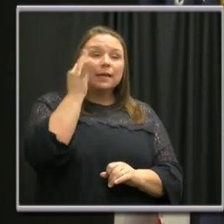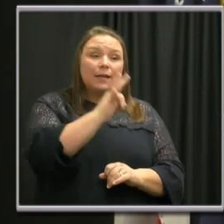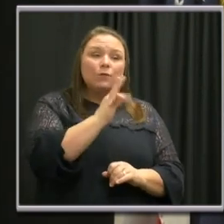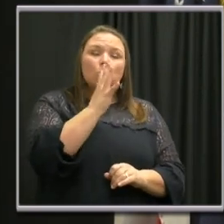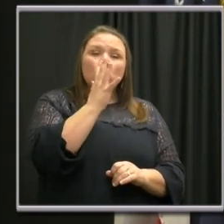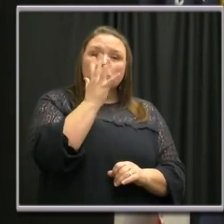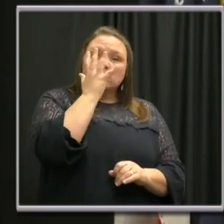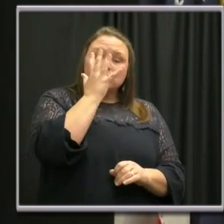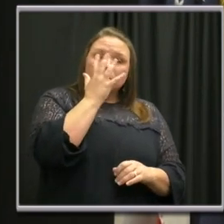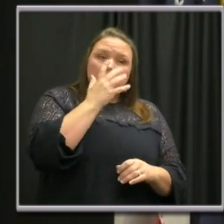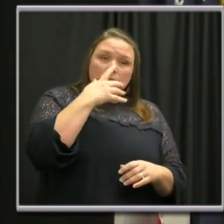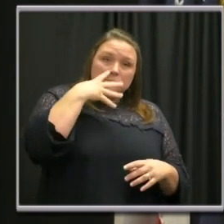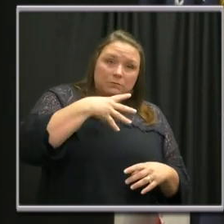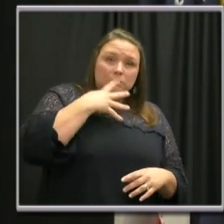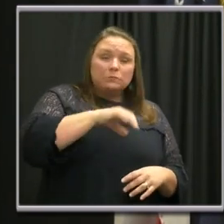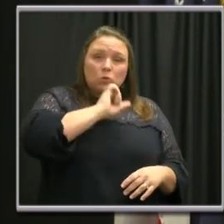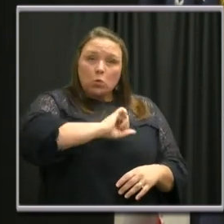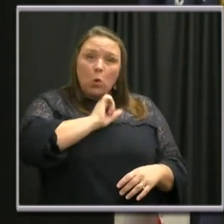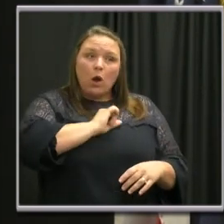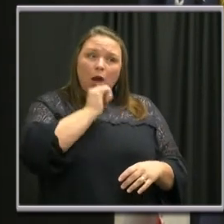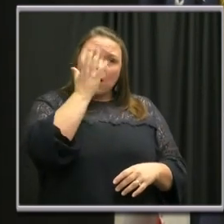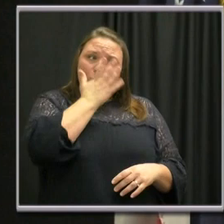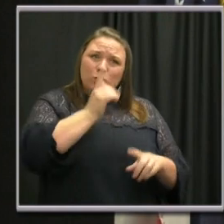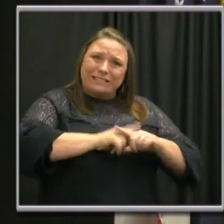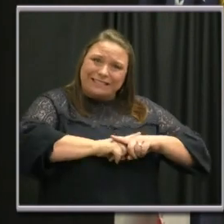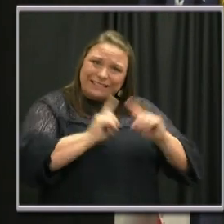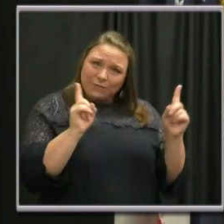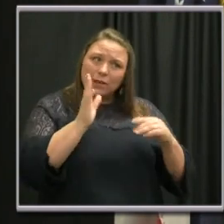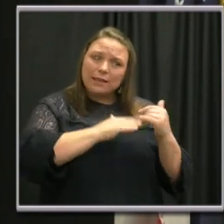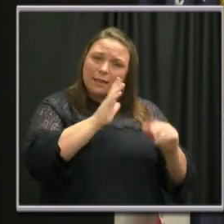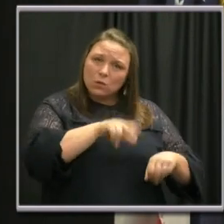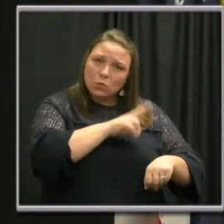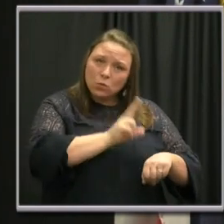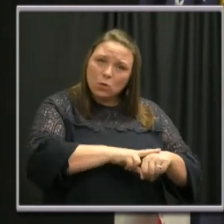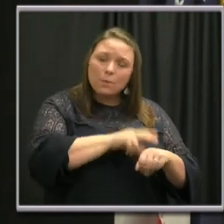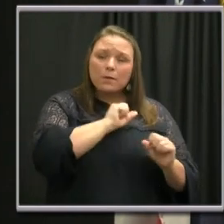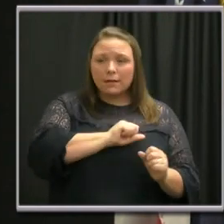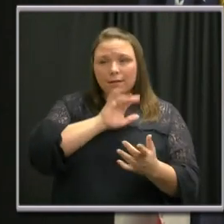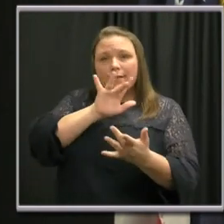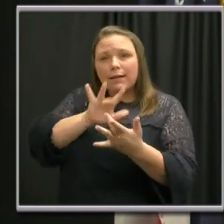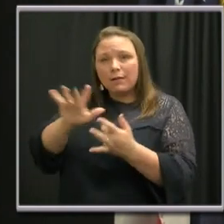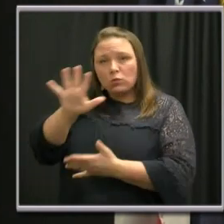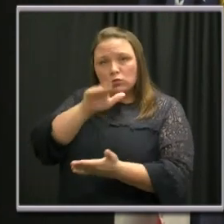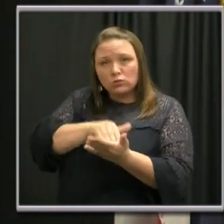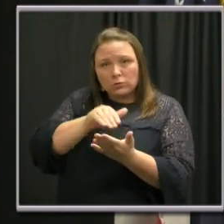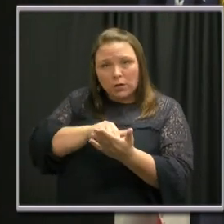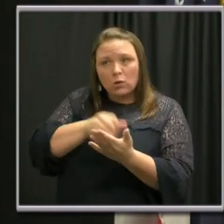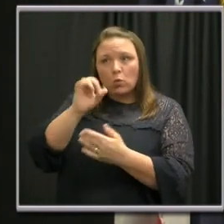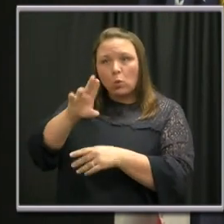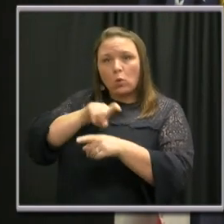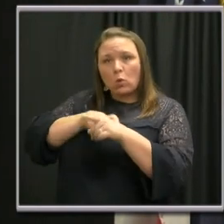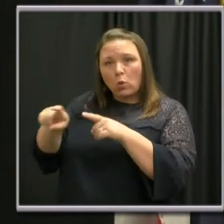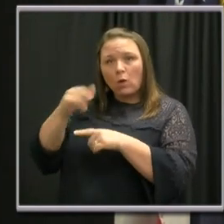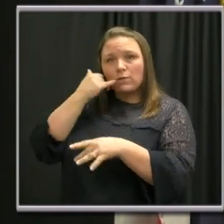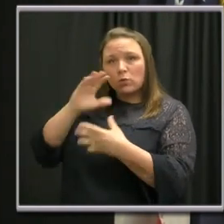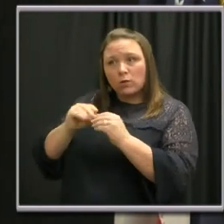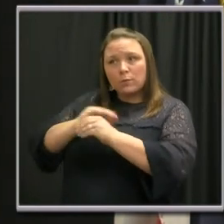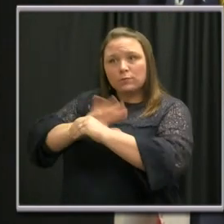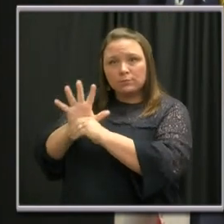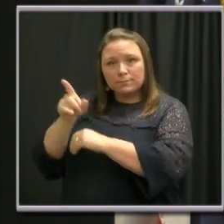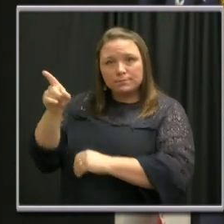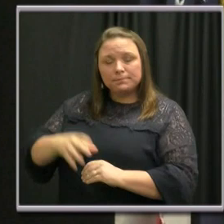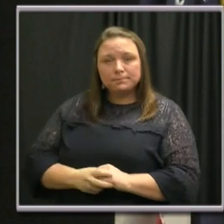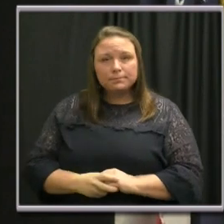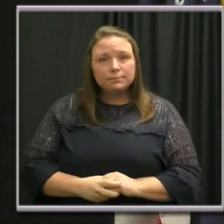greatly from what they usually are, that might be another indication you need to contact your healthcare provider or call the COVID-19 hotline.